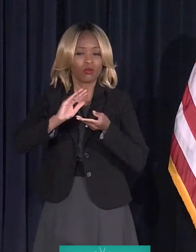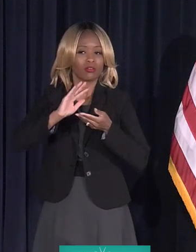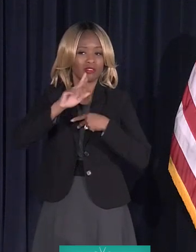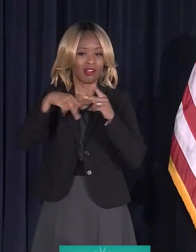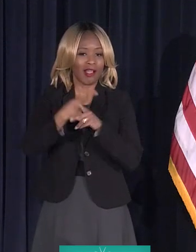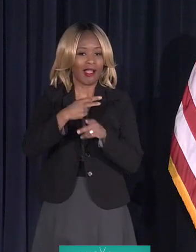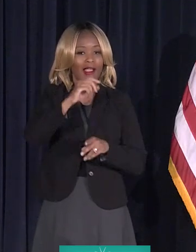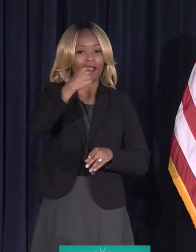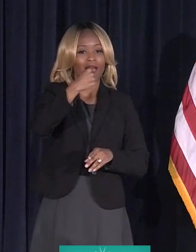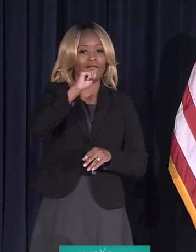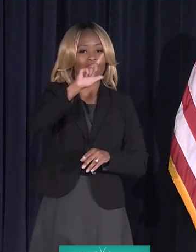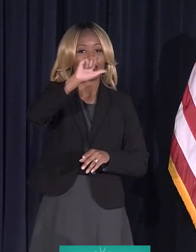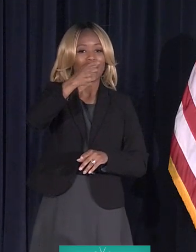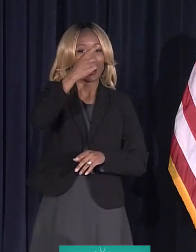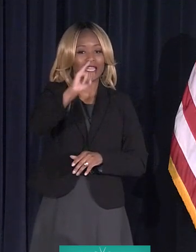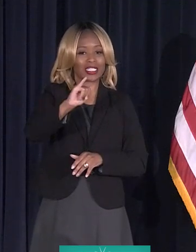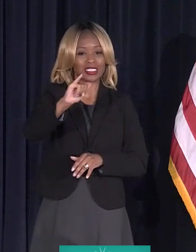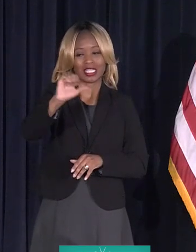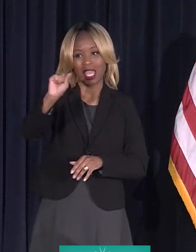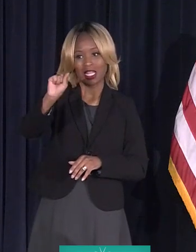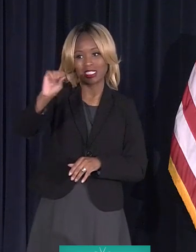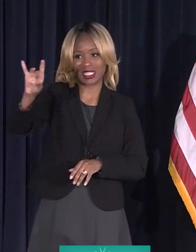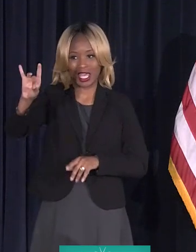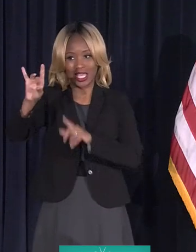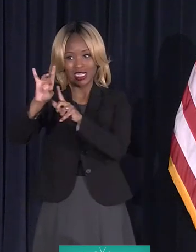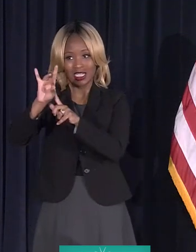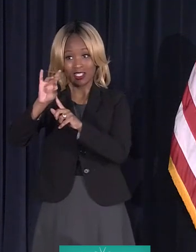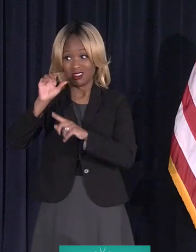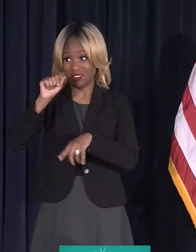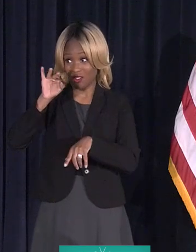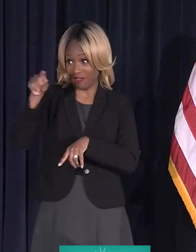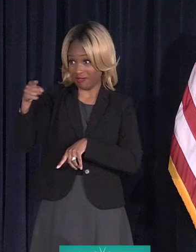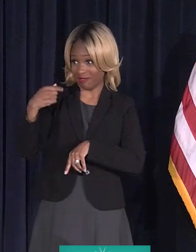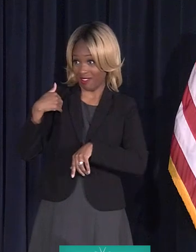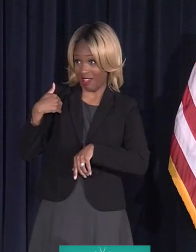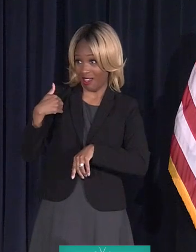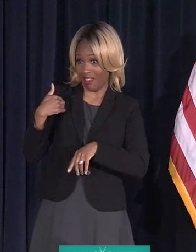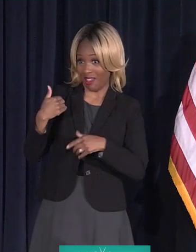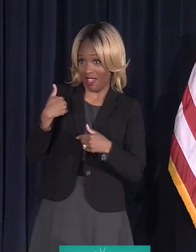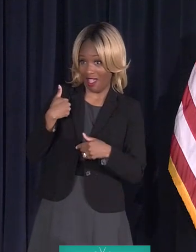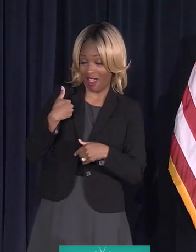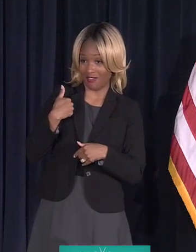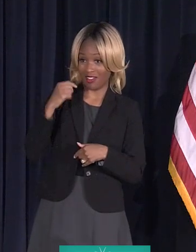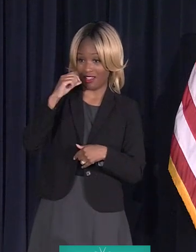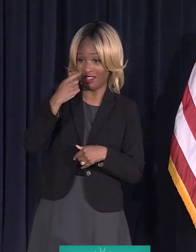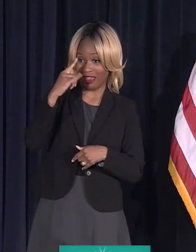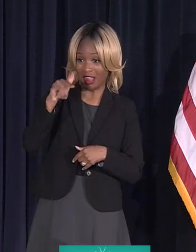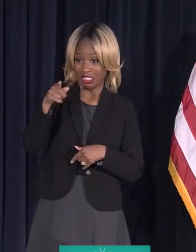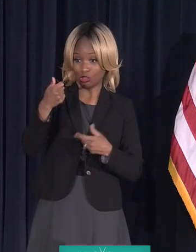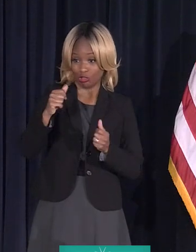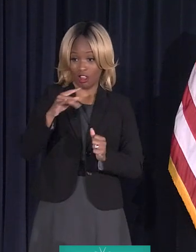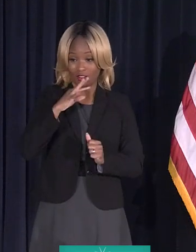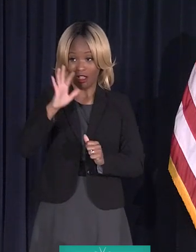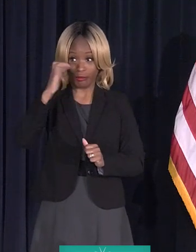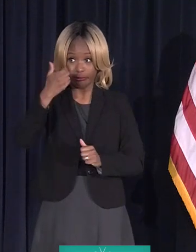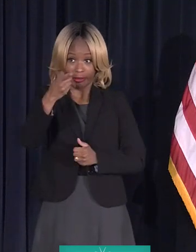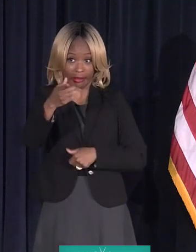S8? S. Okay. So if you're on a Galaxy S8 and you're trying to talk, apparently you're on.